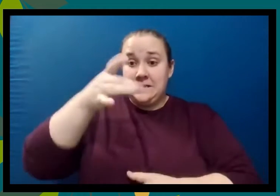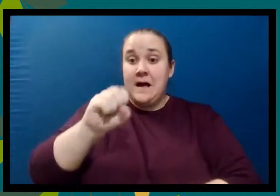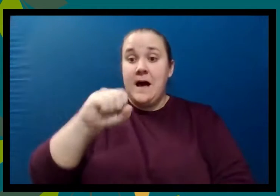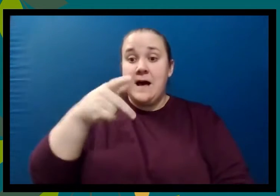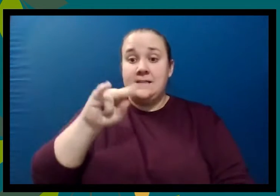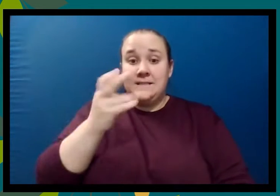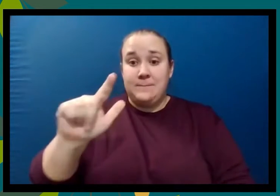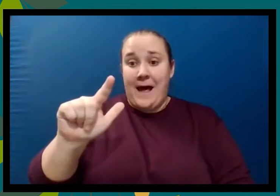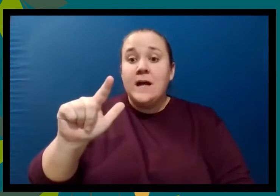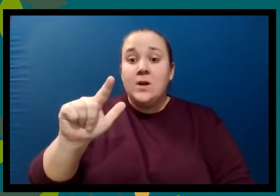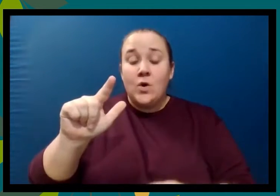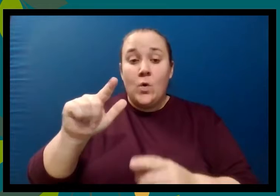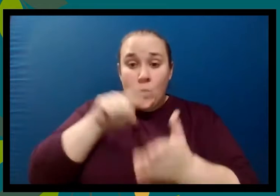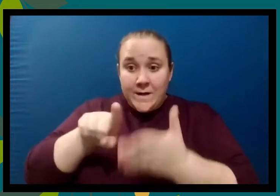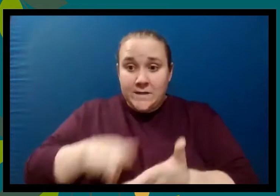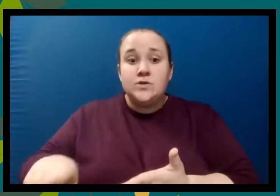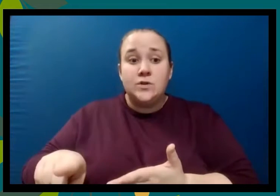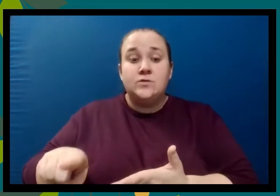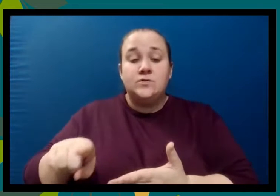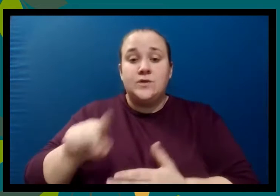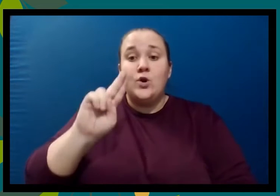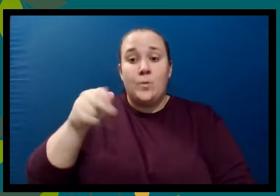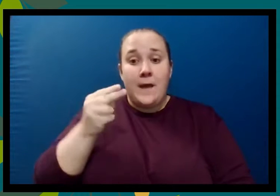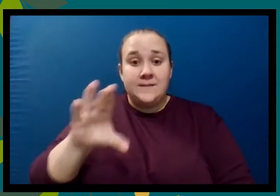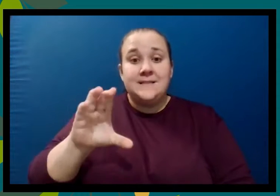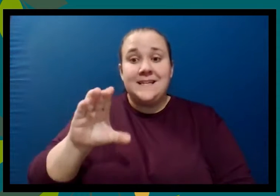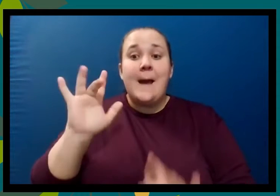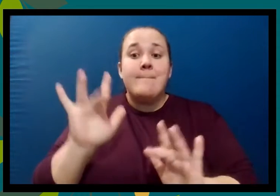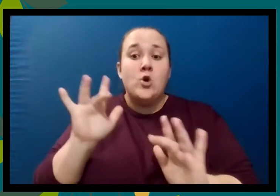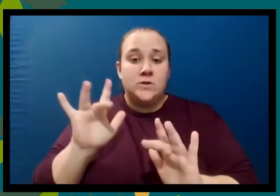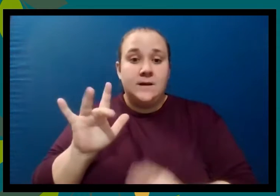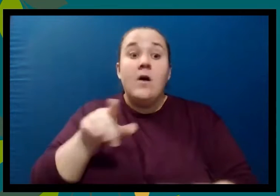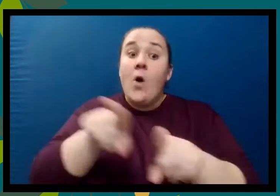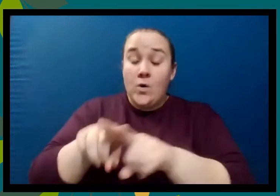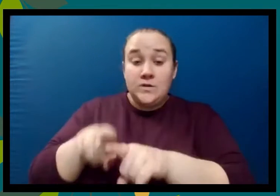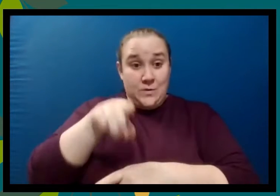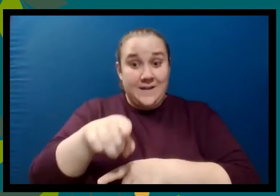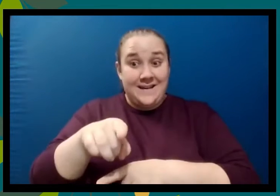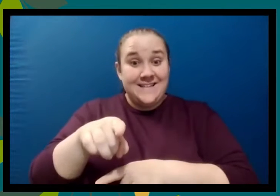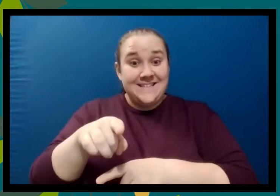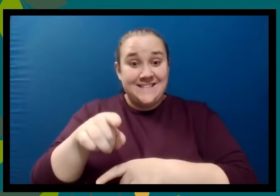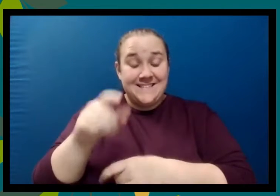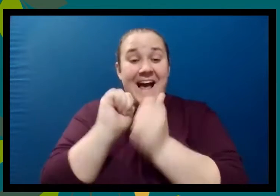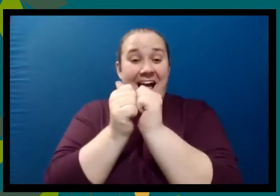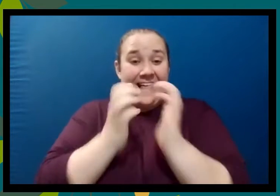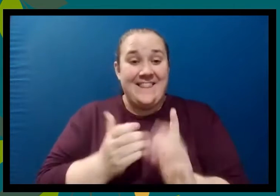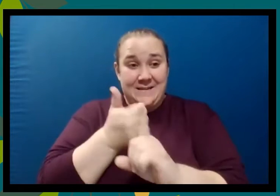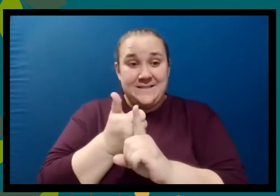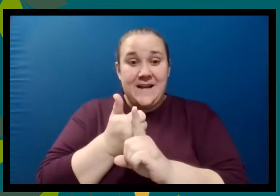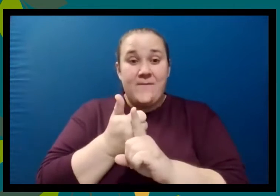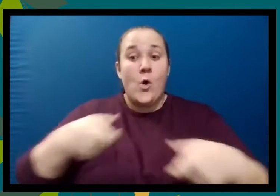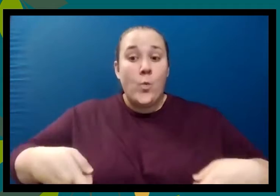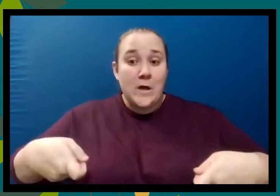and co-leader of the peer support group at UPMC Mercy. He is also an adaptive athlete as a wheelchair basketball